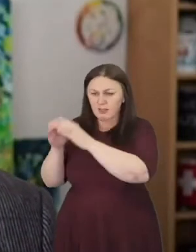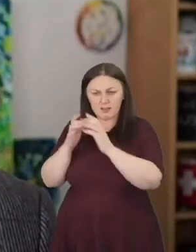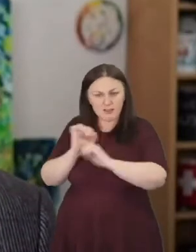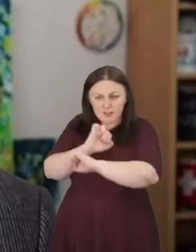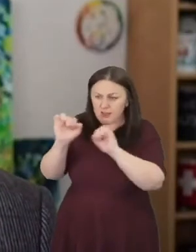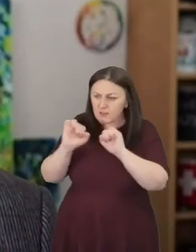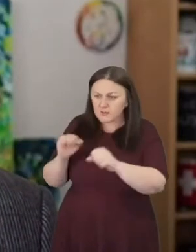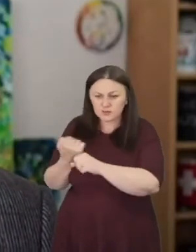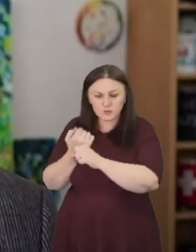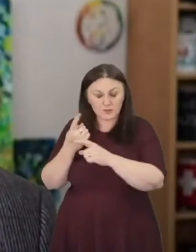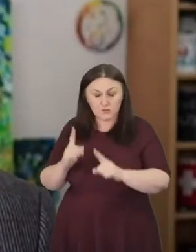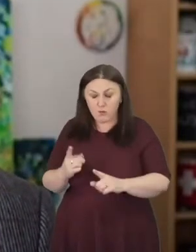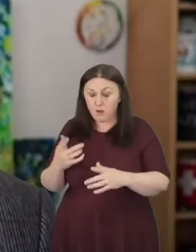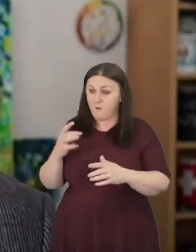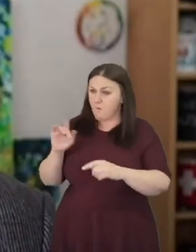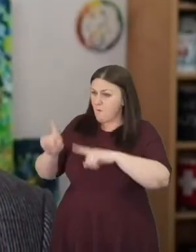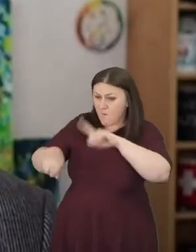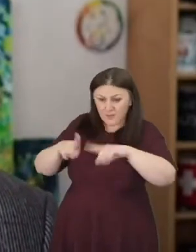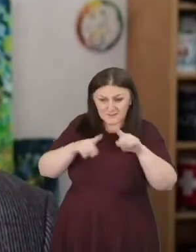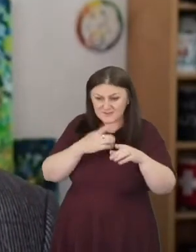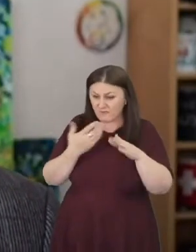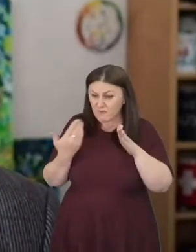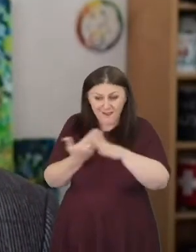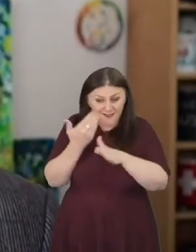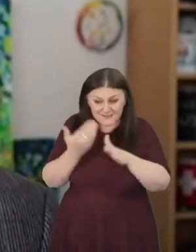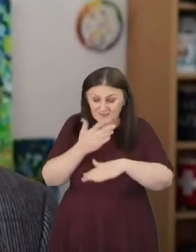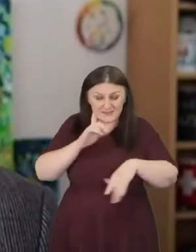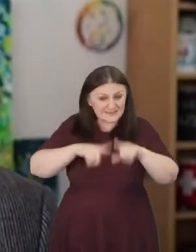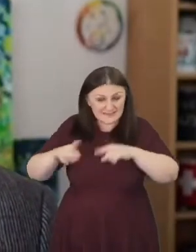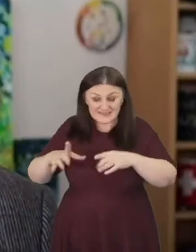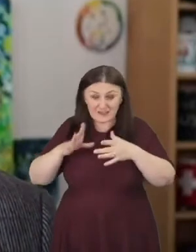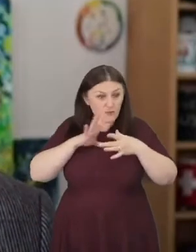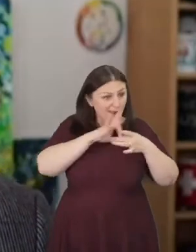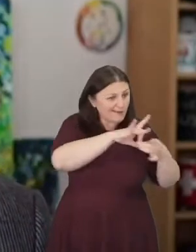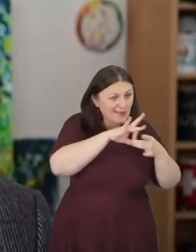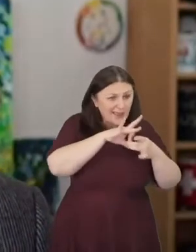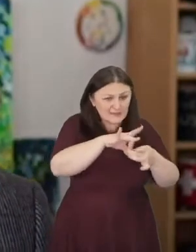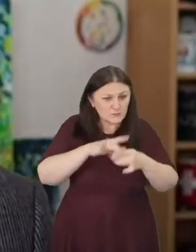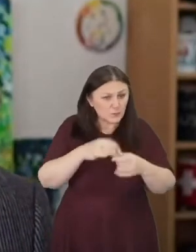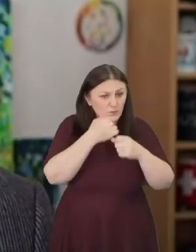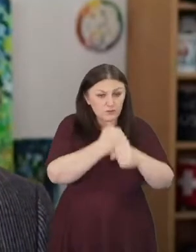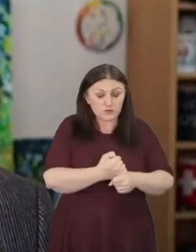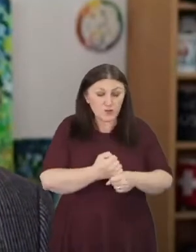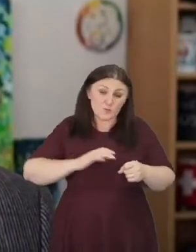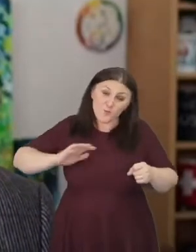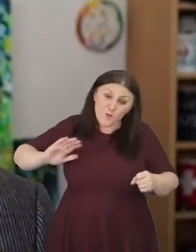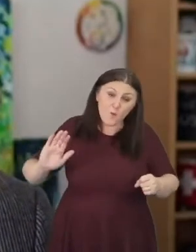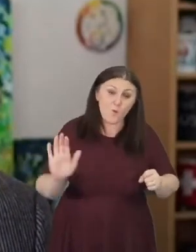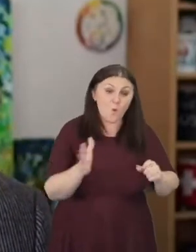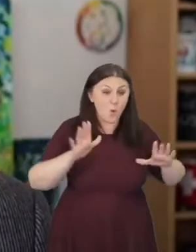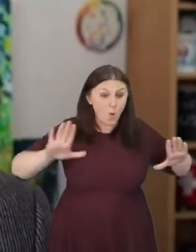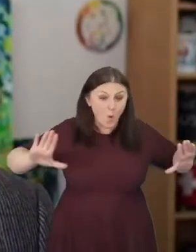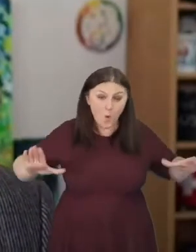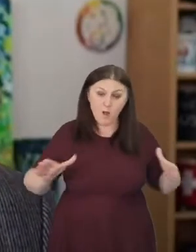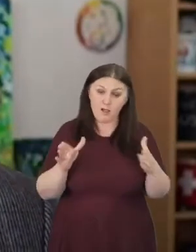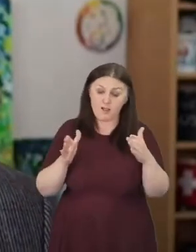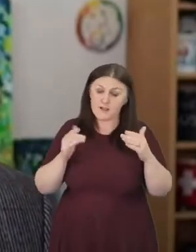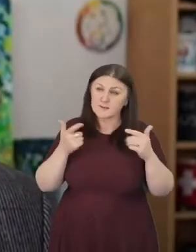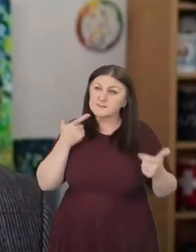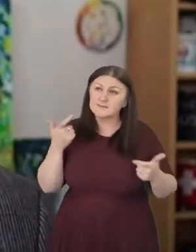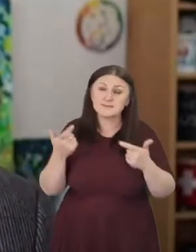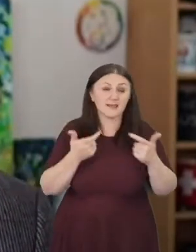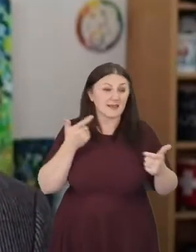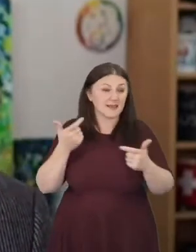activity and engagement with the churches who are all seeking to do mission where they are, to bring